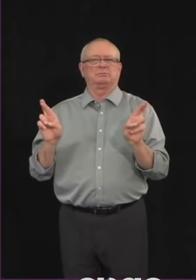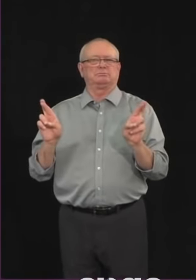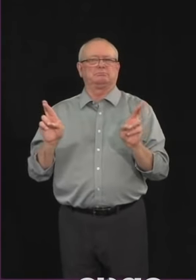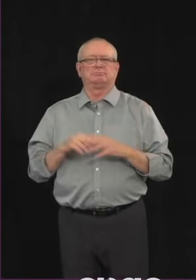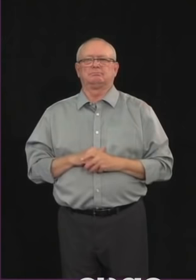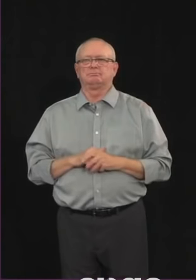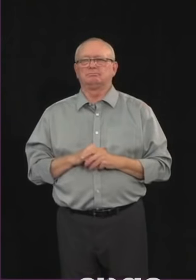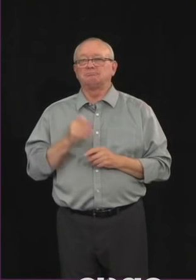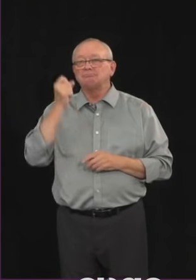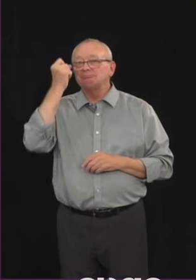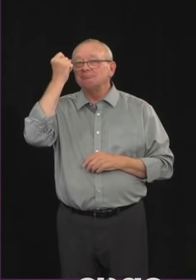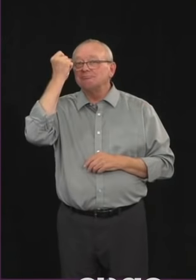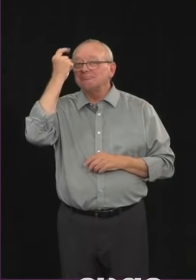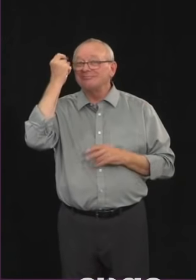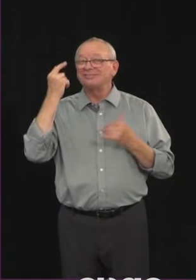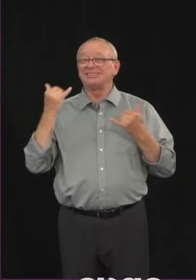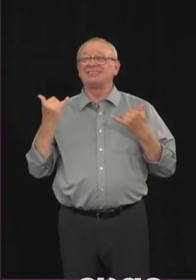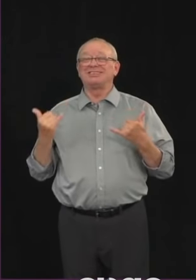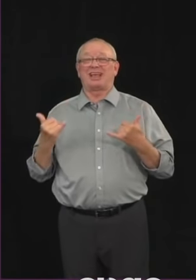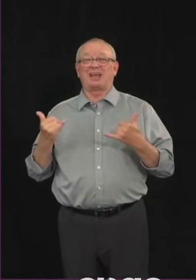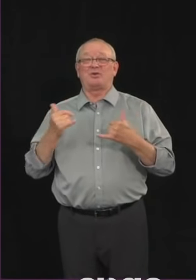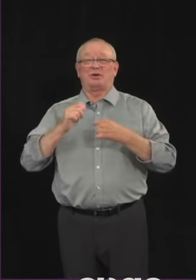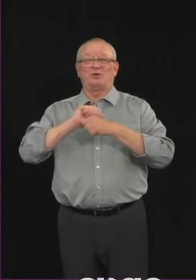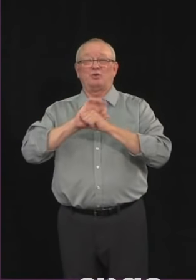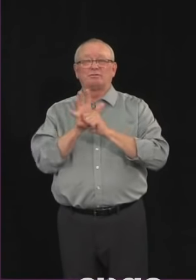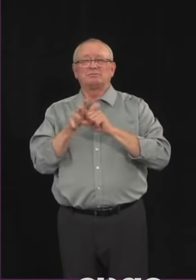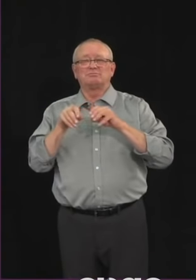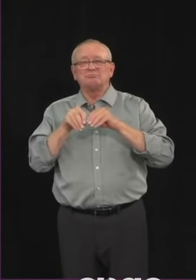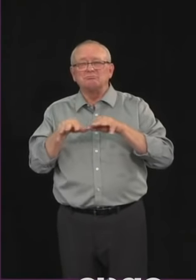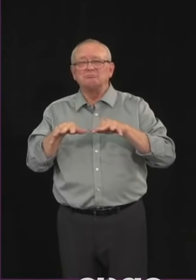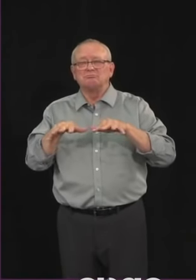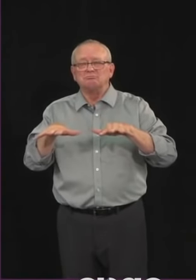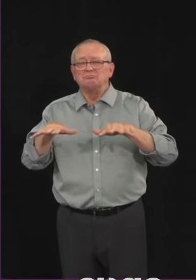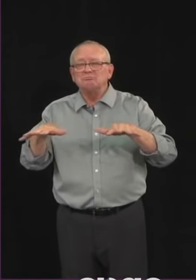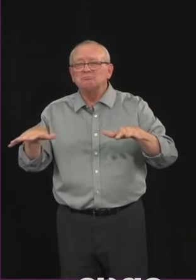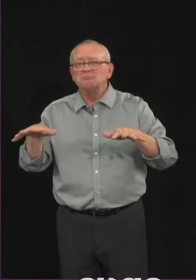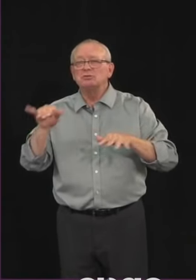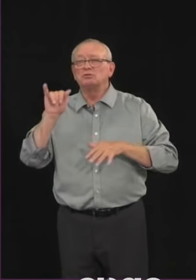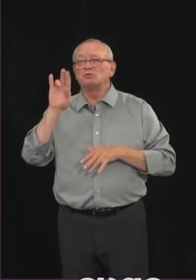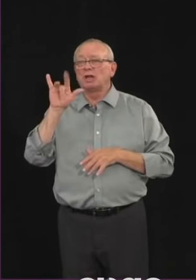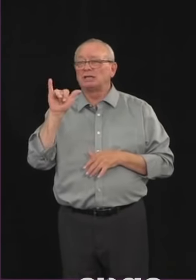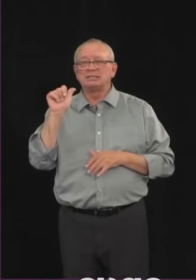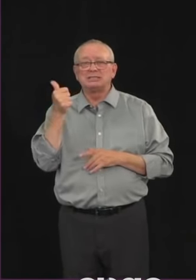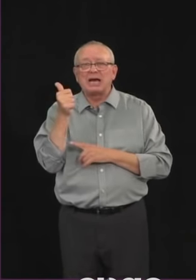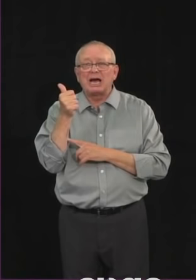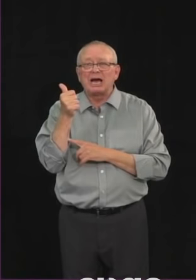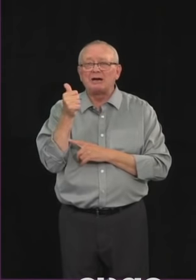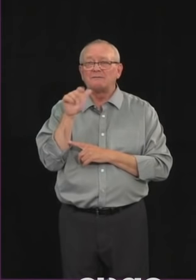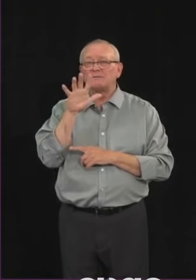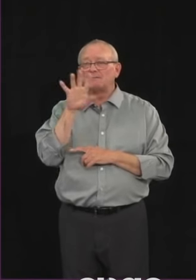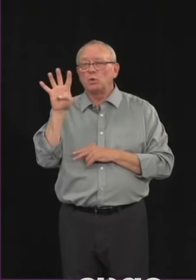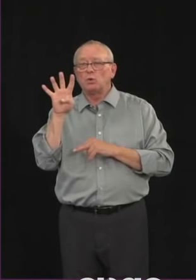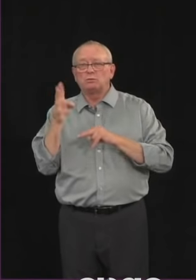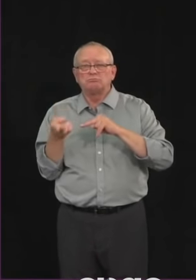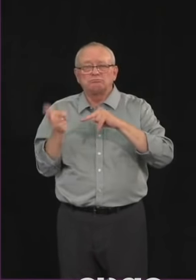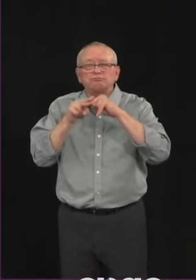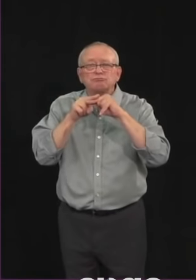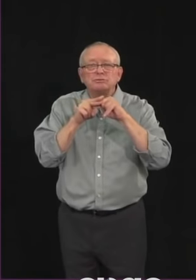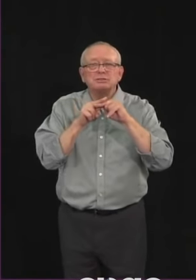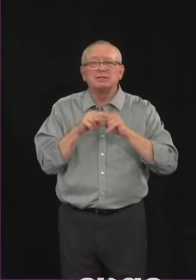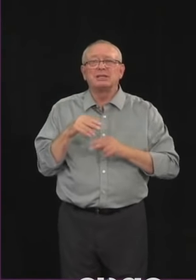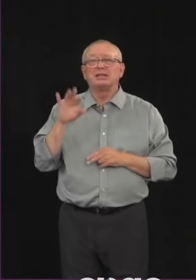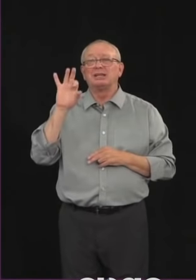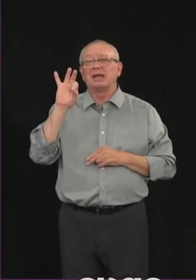with 54 new cases on July 10th, 96 new cases on July 11th and 80 new cases yesterday.